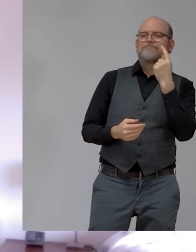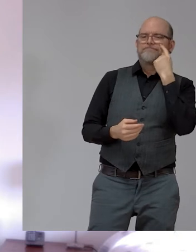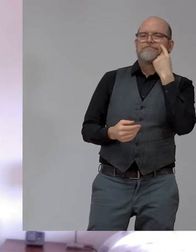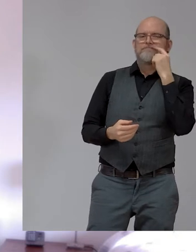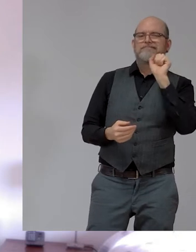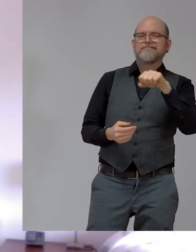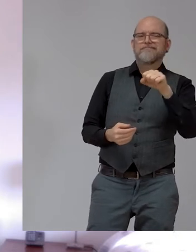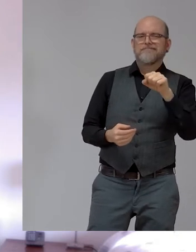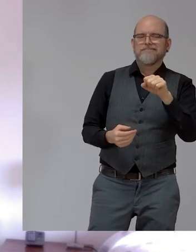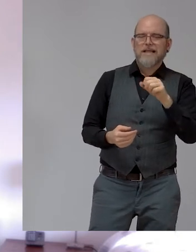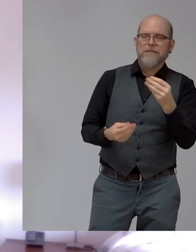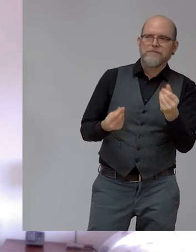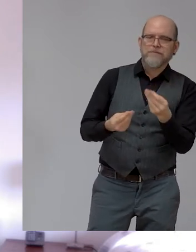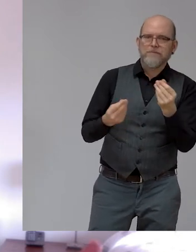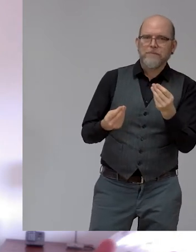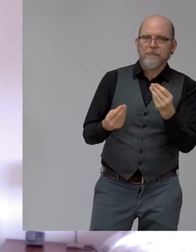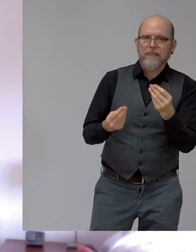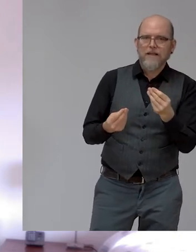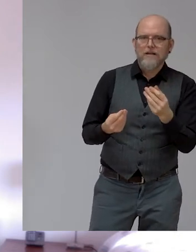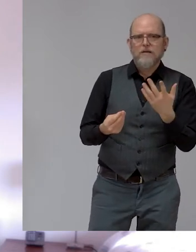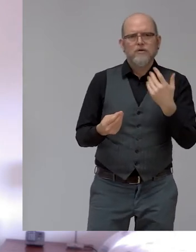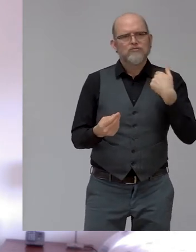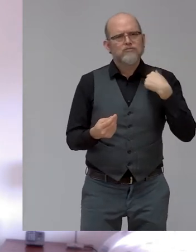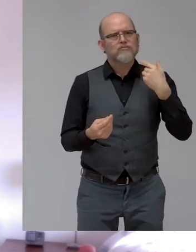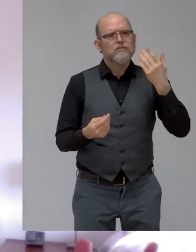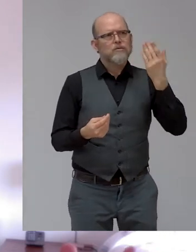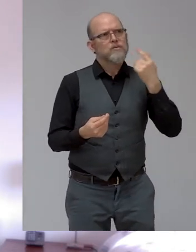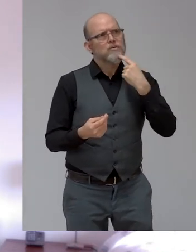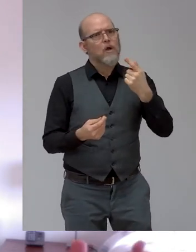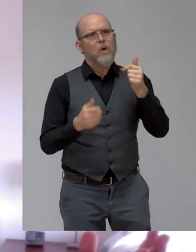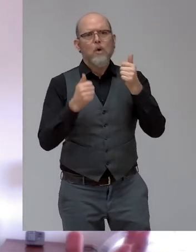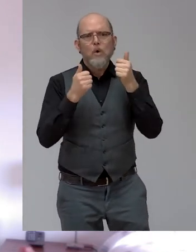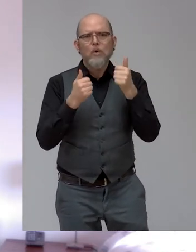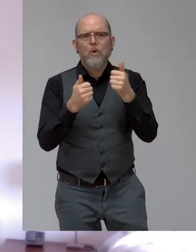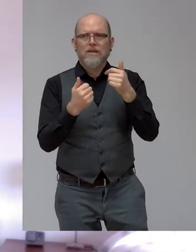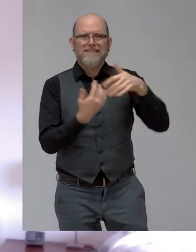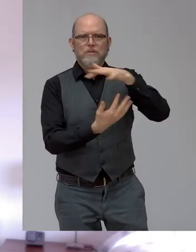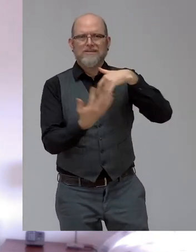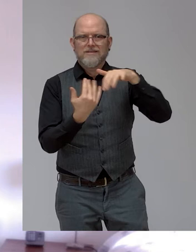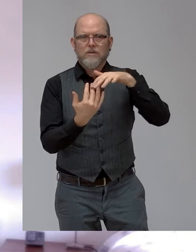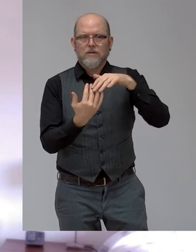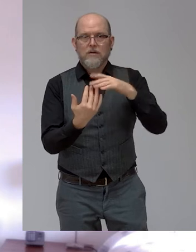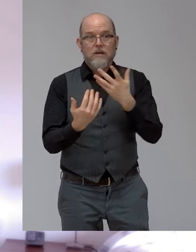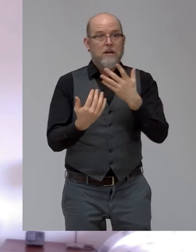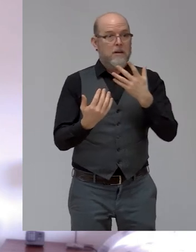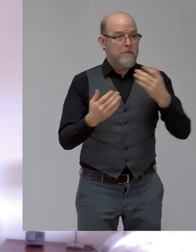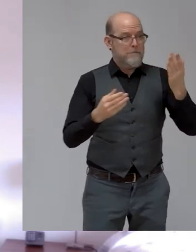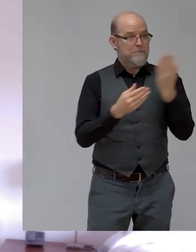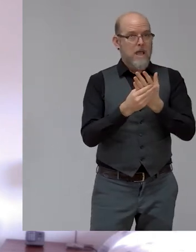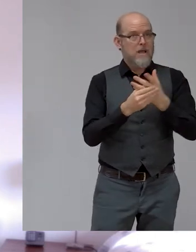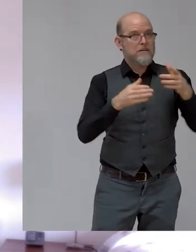you know, I've been in a good position in the bank for the last four, five, six years, right?